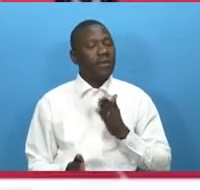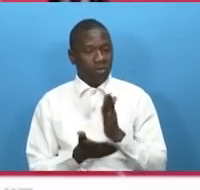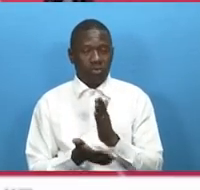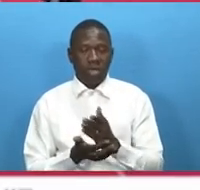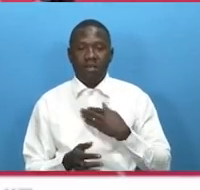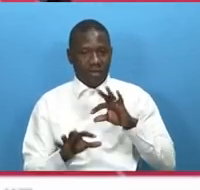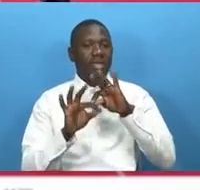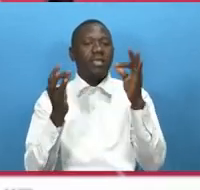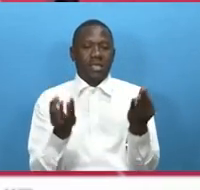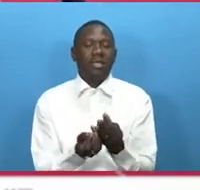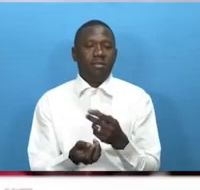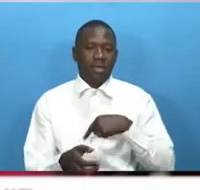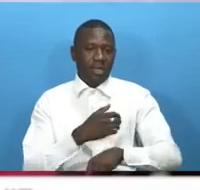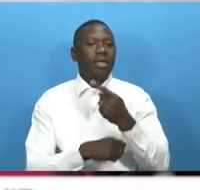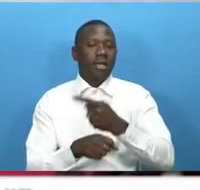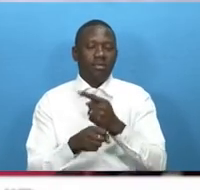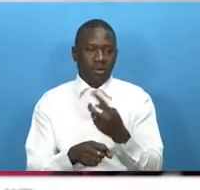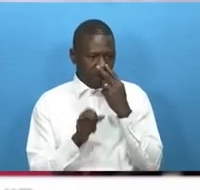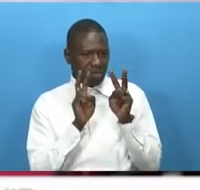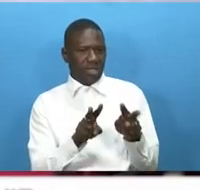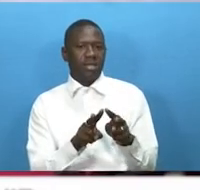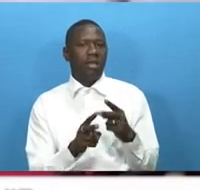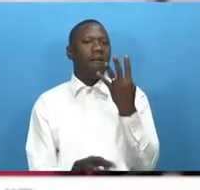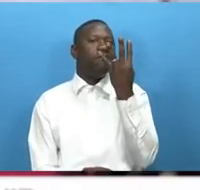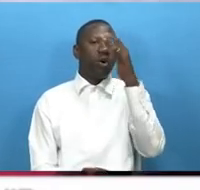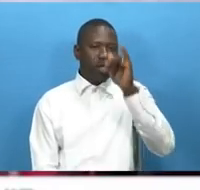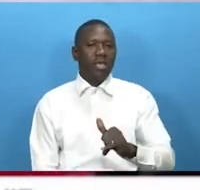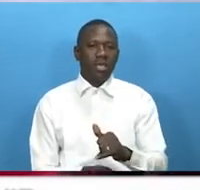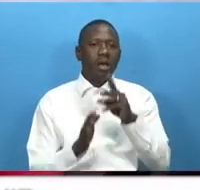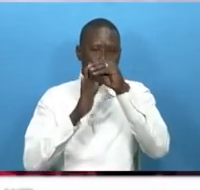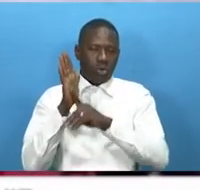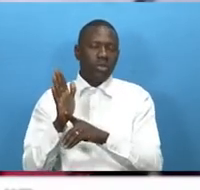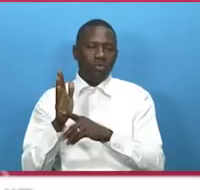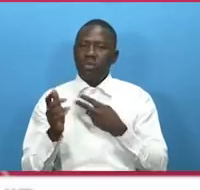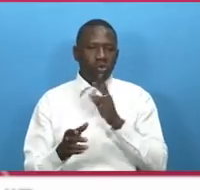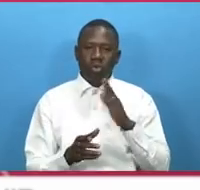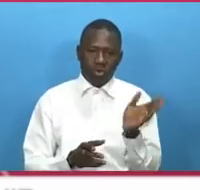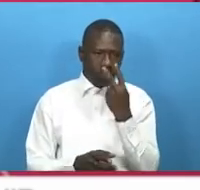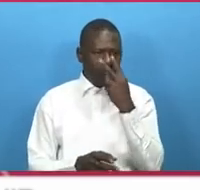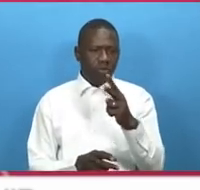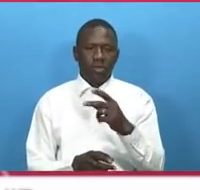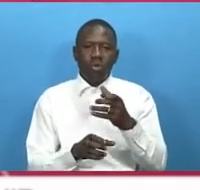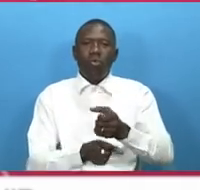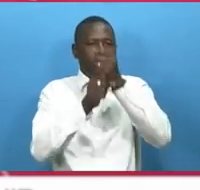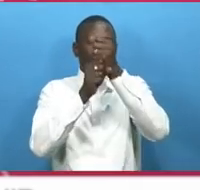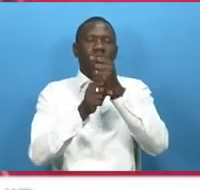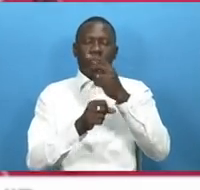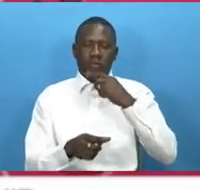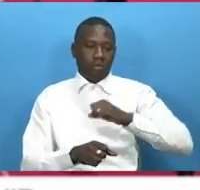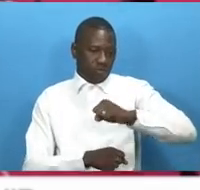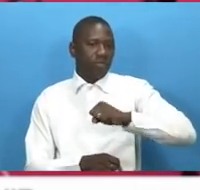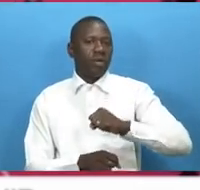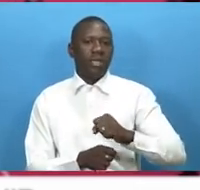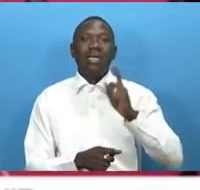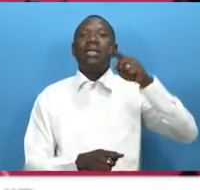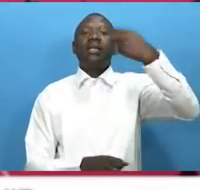but then looking at this is a four-year project and we are not going or looking for the trophy we're looking at the performance in the next two years that is when we are